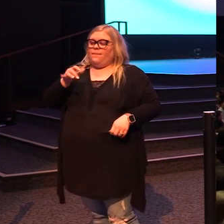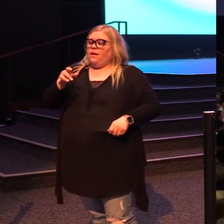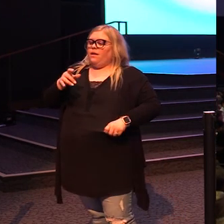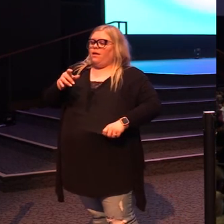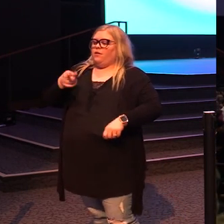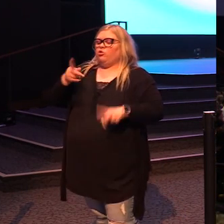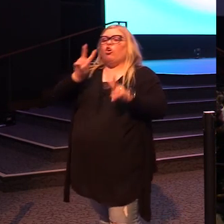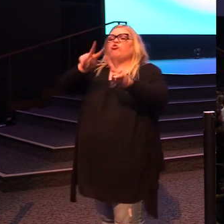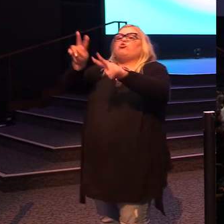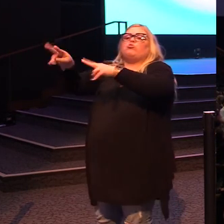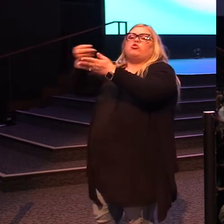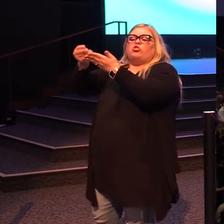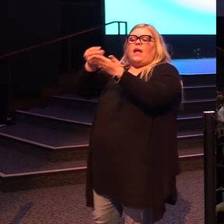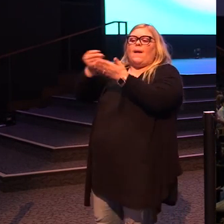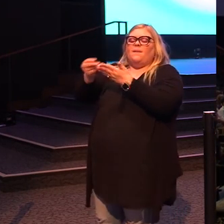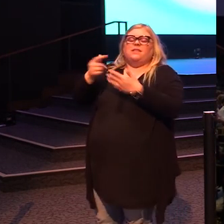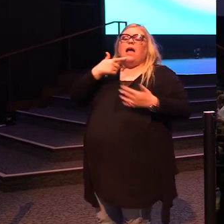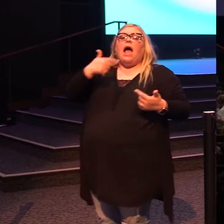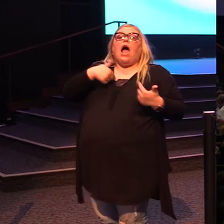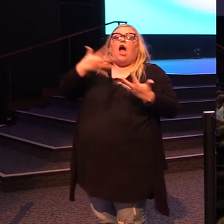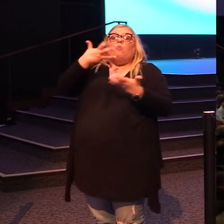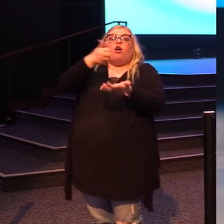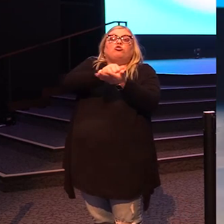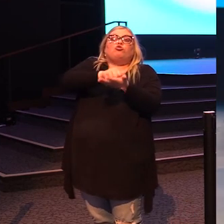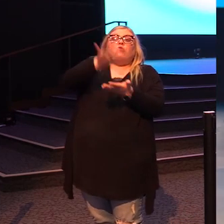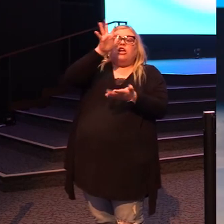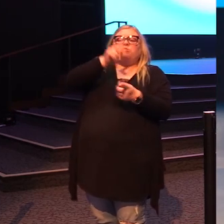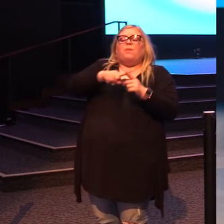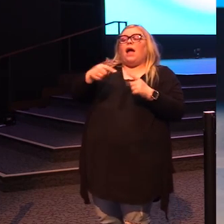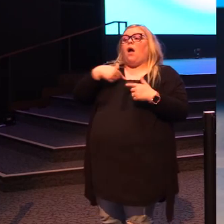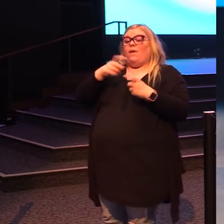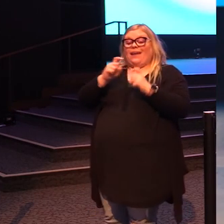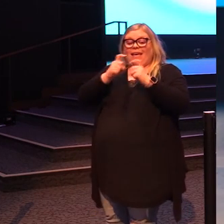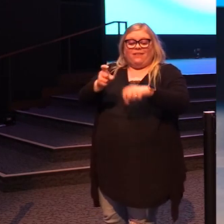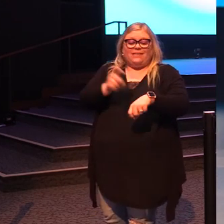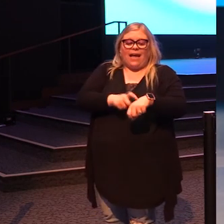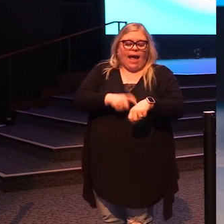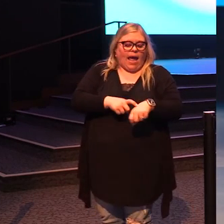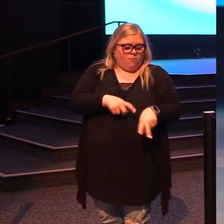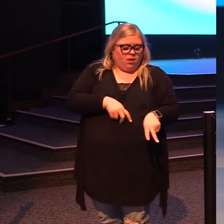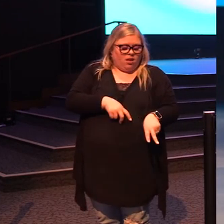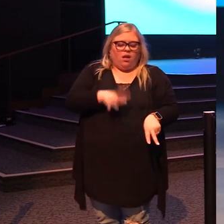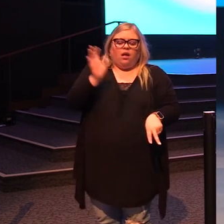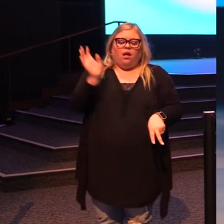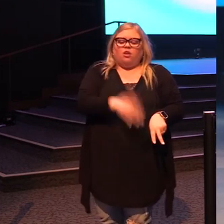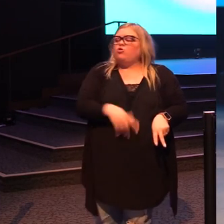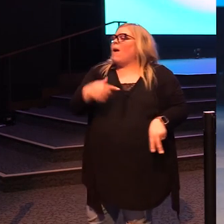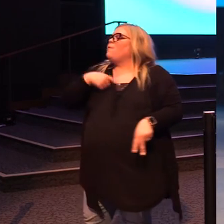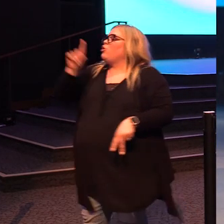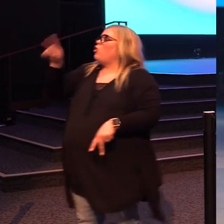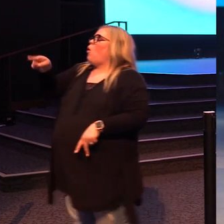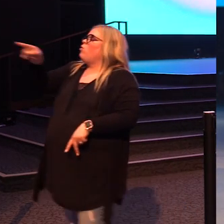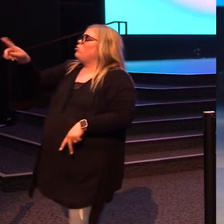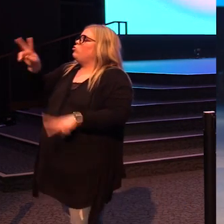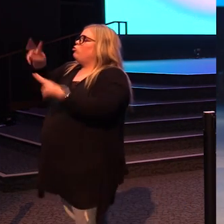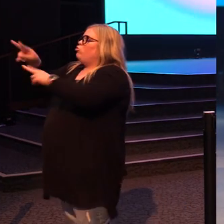often and we're like, I want treasure, but I don't want to give it the time. So I'm just going to go to the shop and buy a trinket.